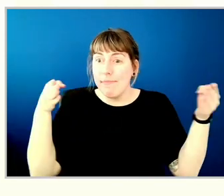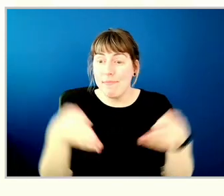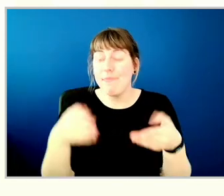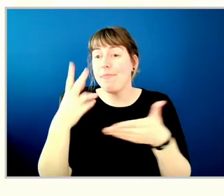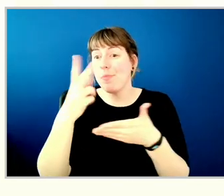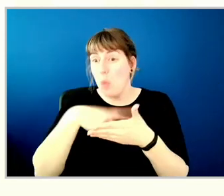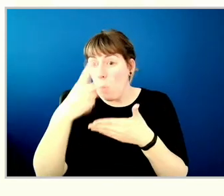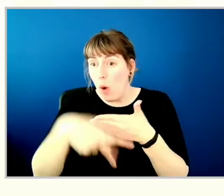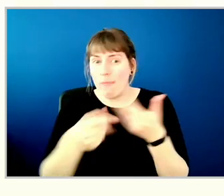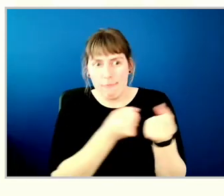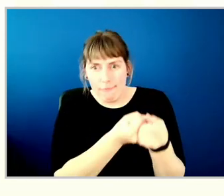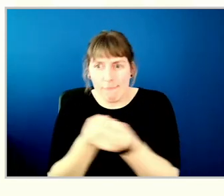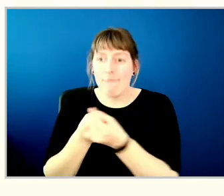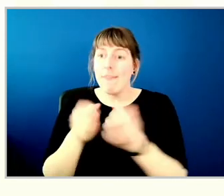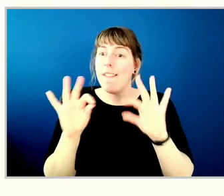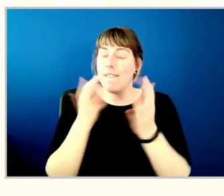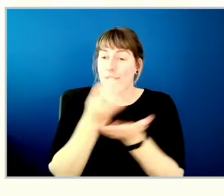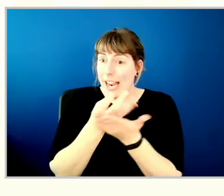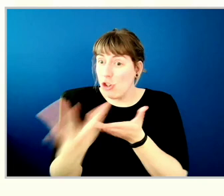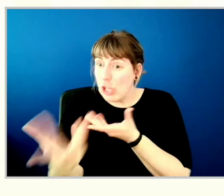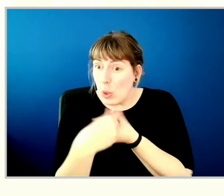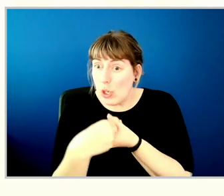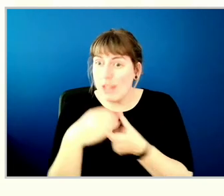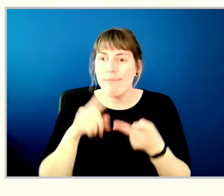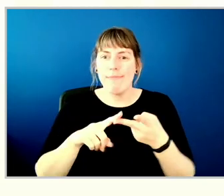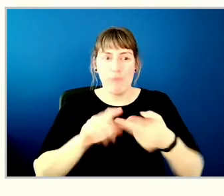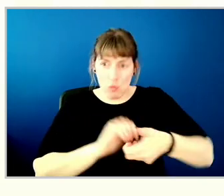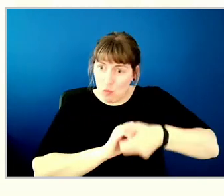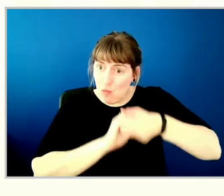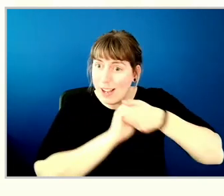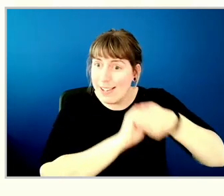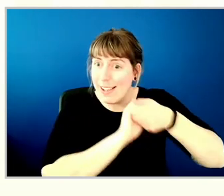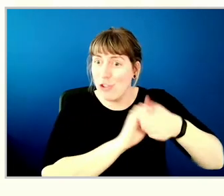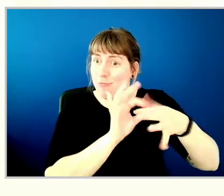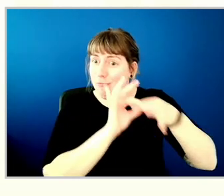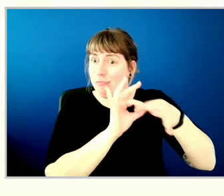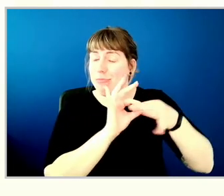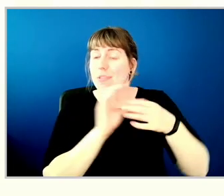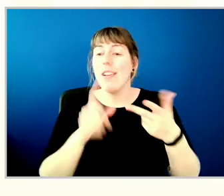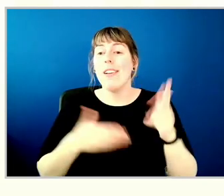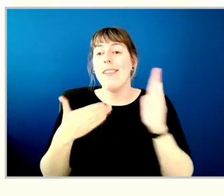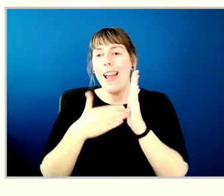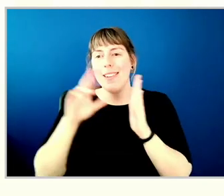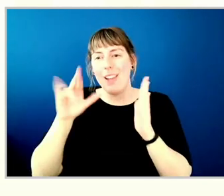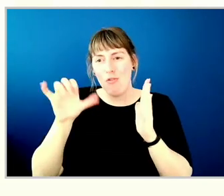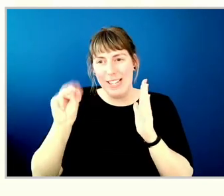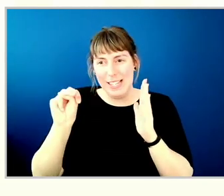support of financial inclusion, reconciliation and anti-racism work.